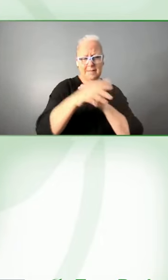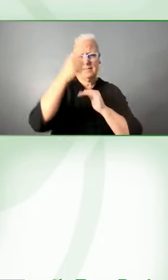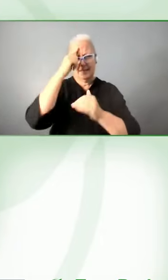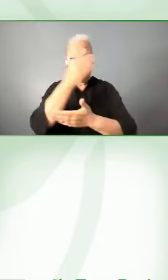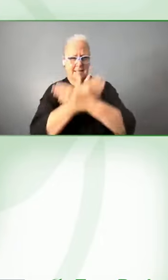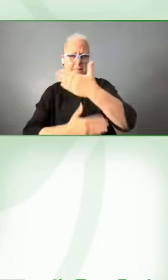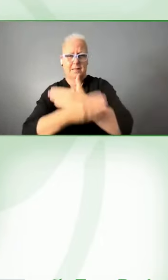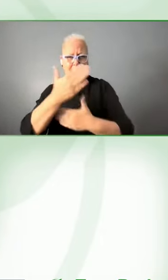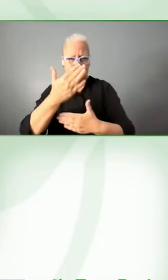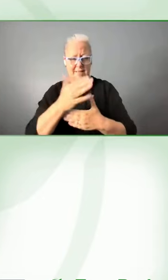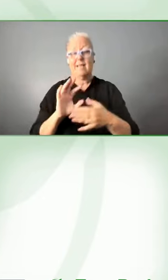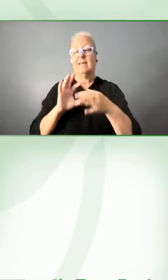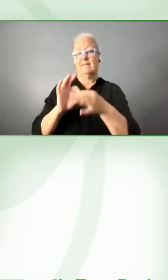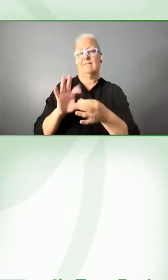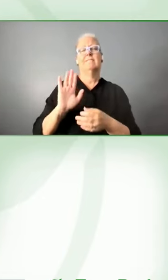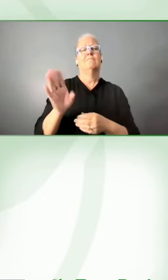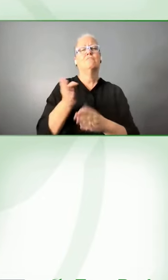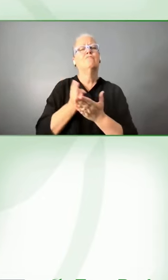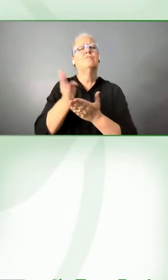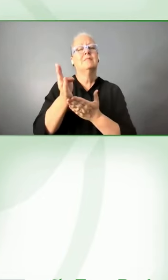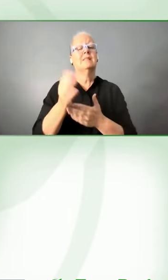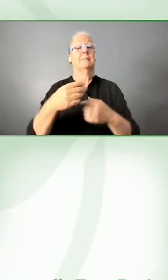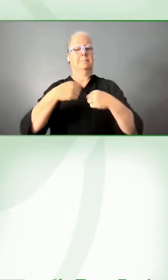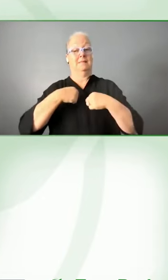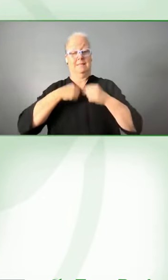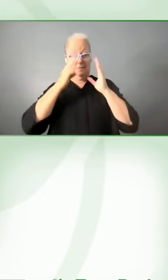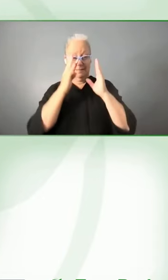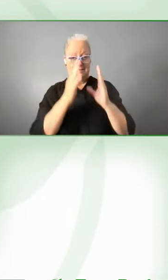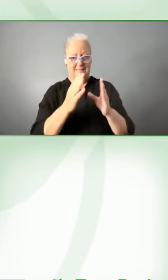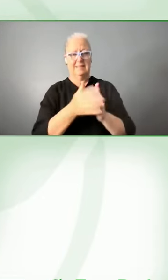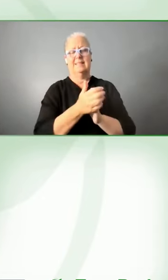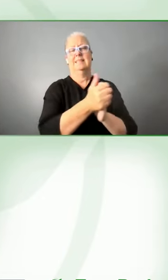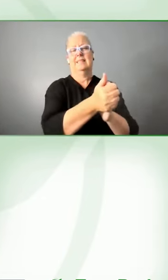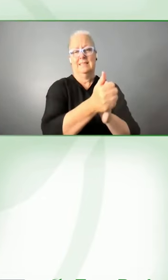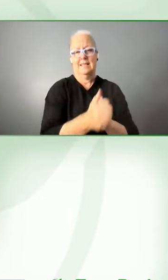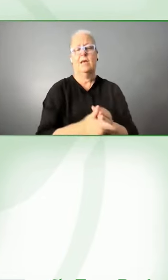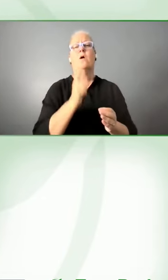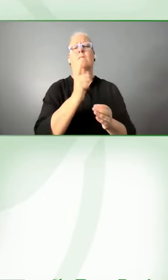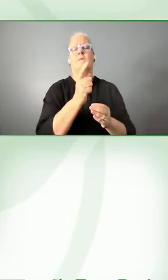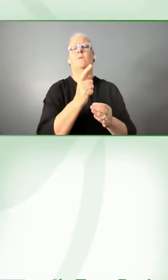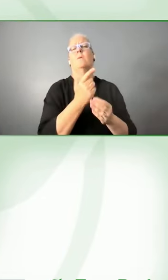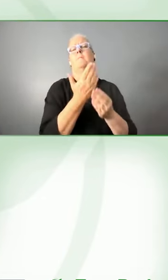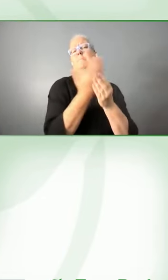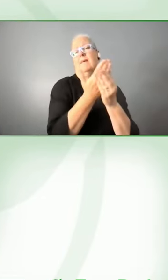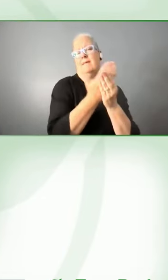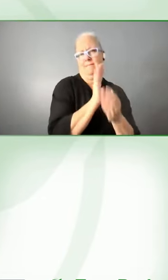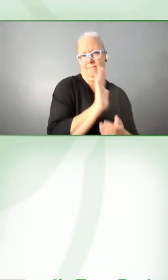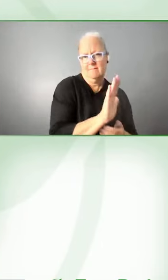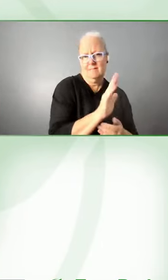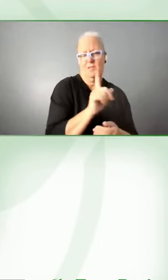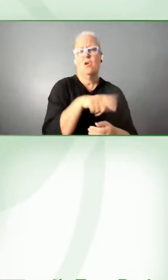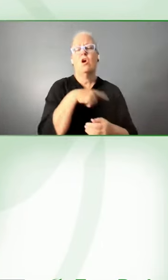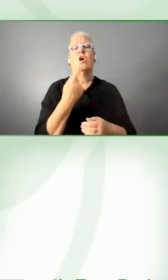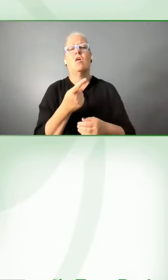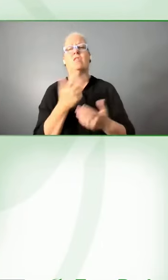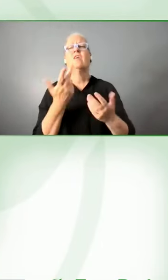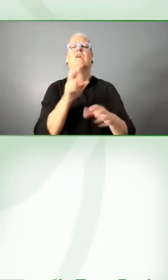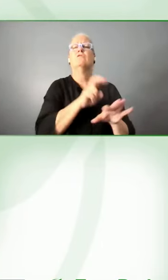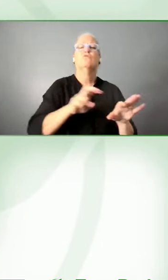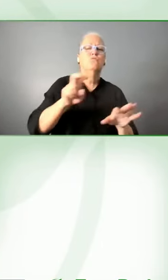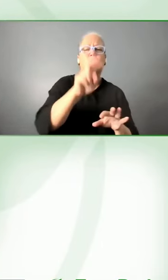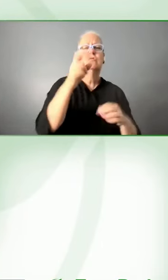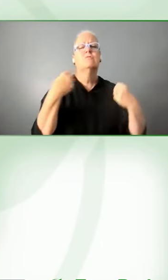sector so as I said I'm covering and leading for the banking sector there's also sectors like tourism education housing